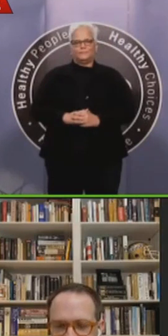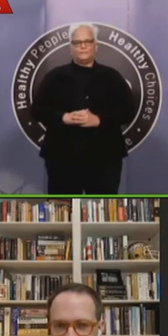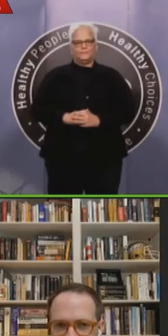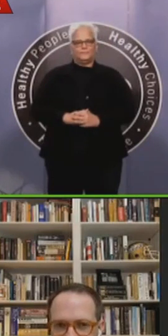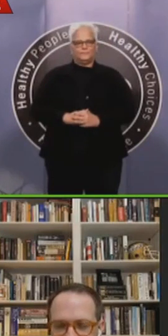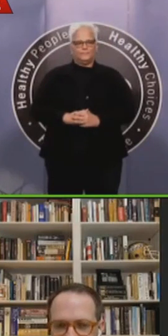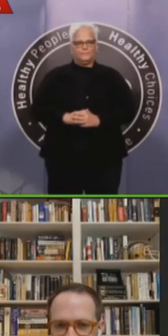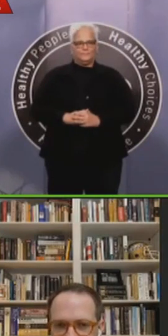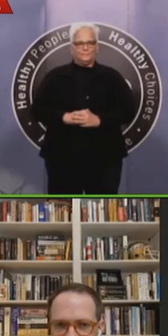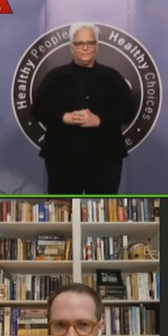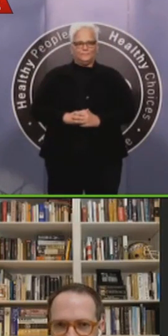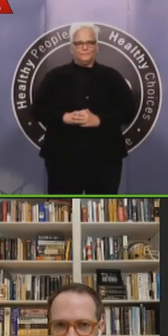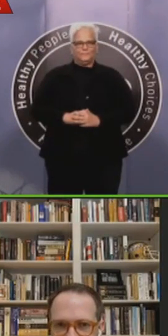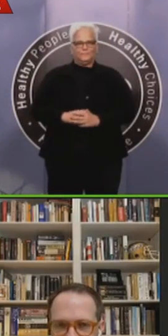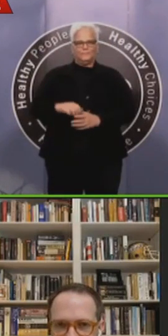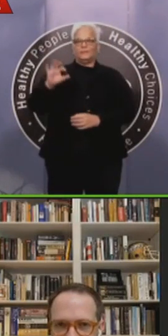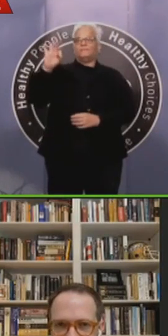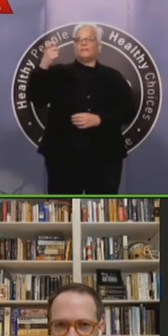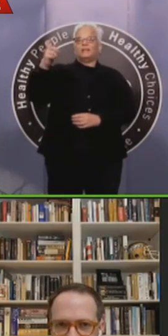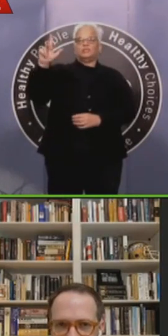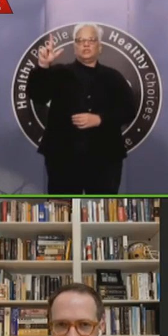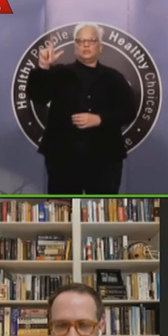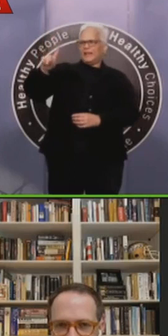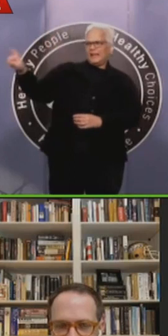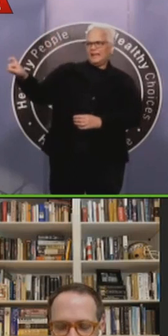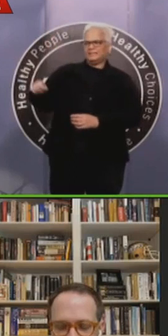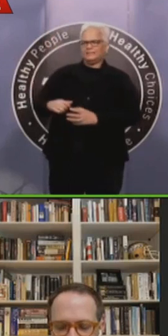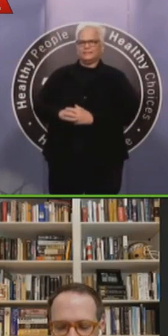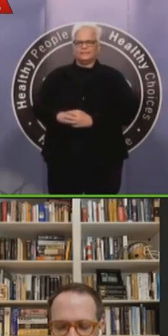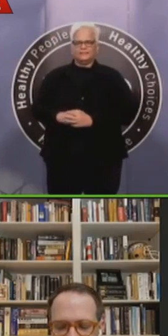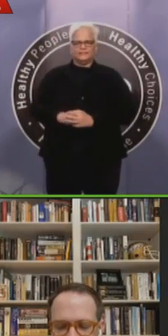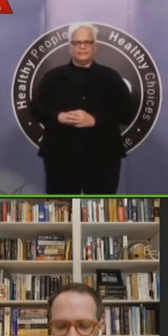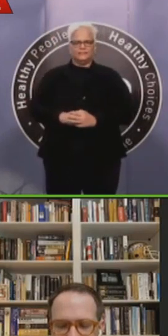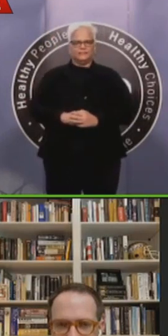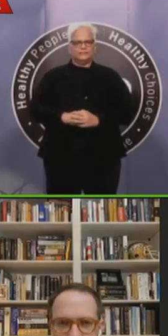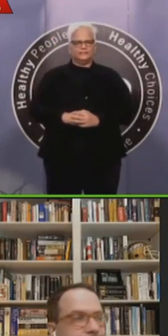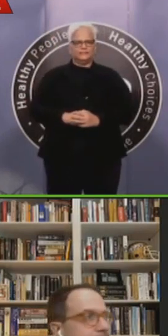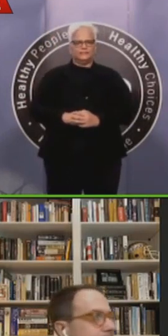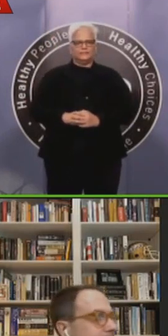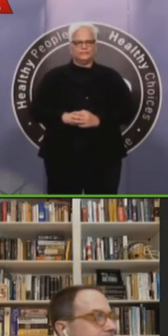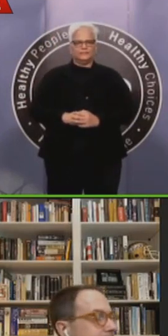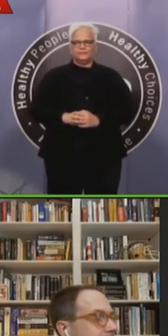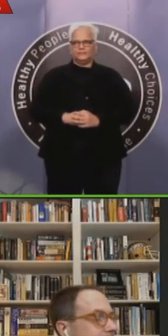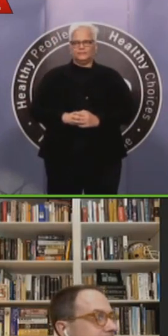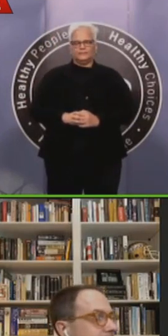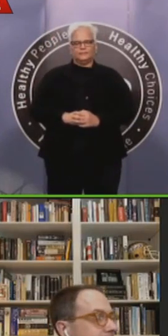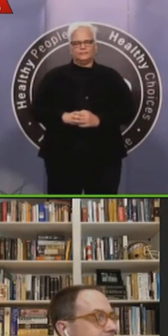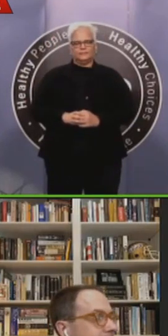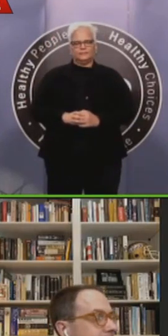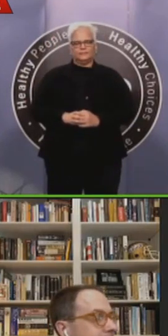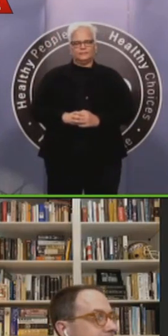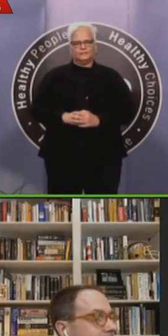Um, Fox 23 was wanting to know if, uh, there has been people that have been applying for marriage